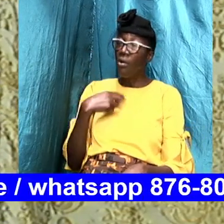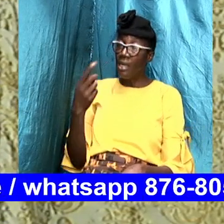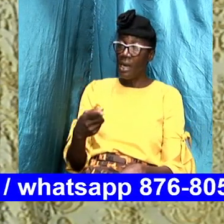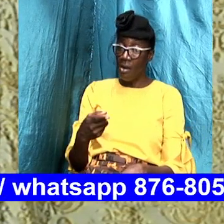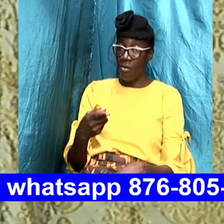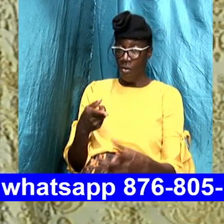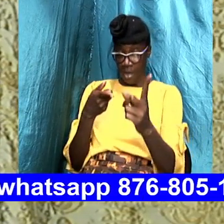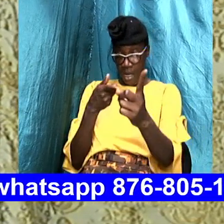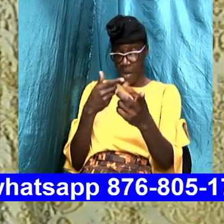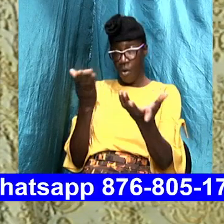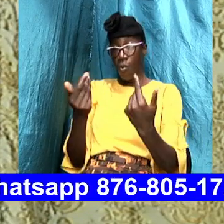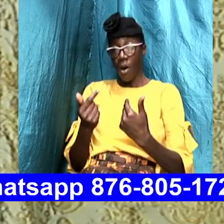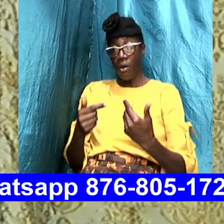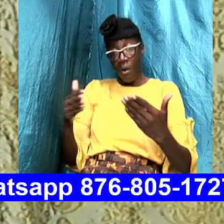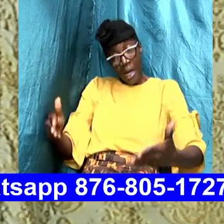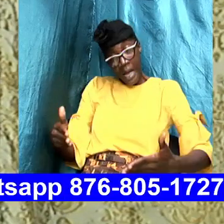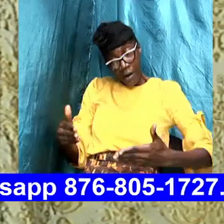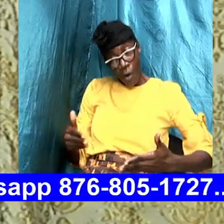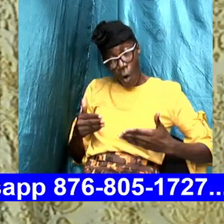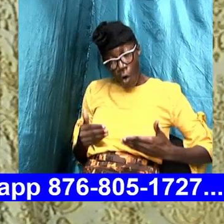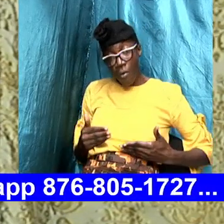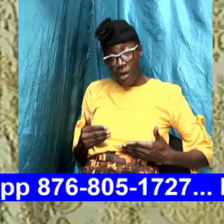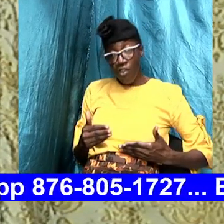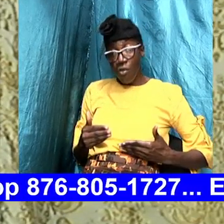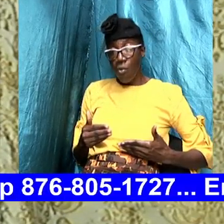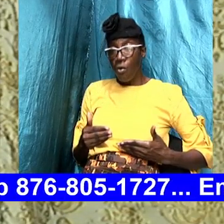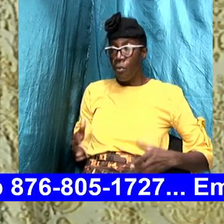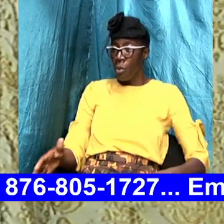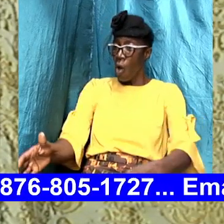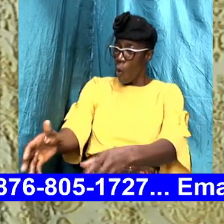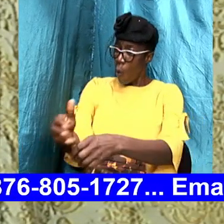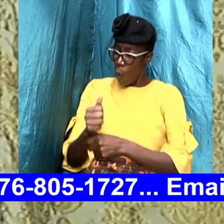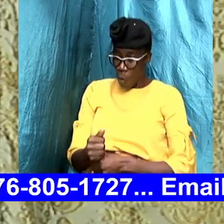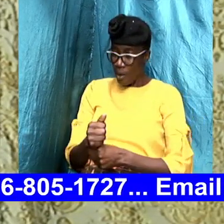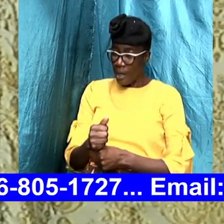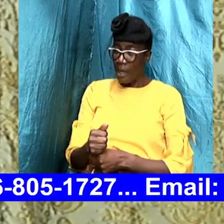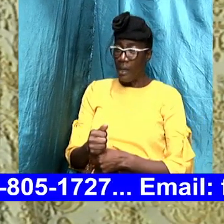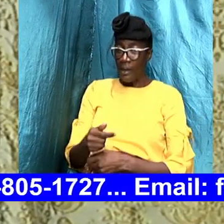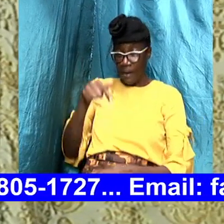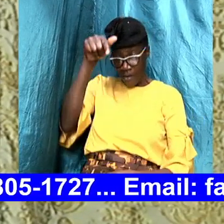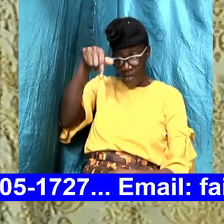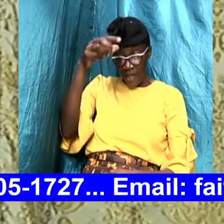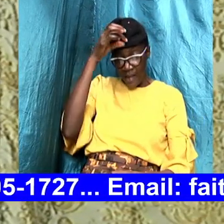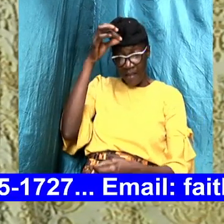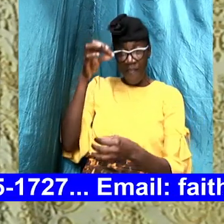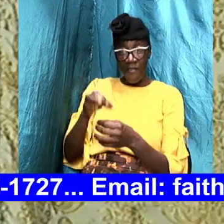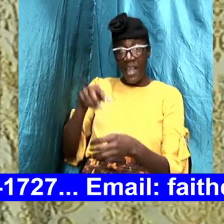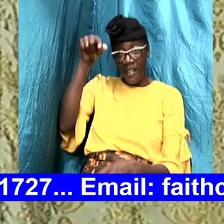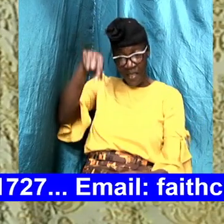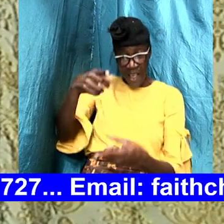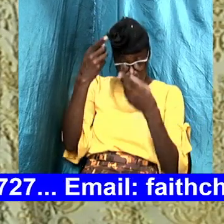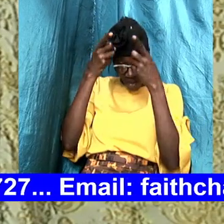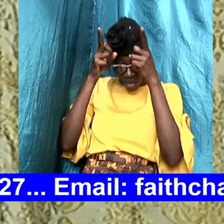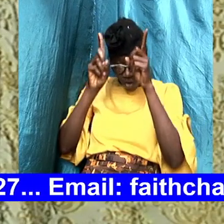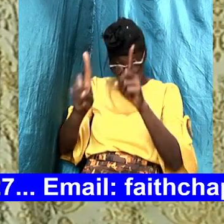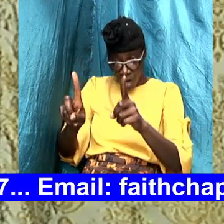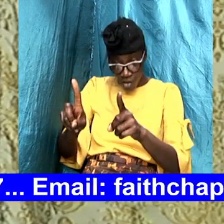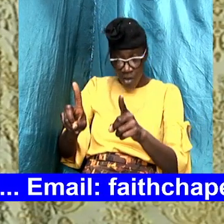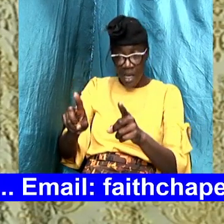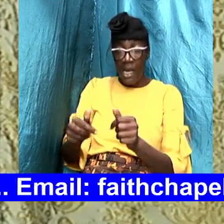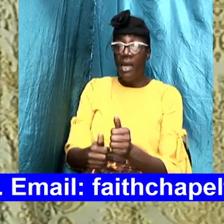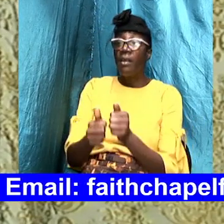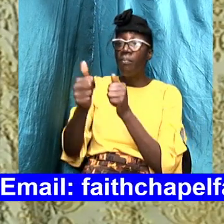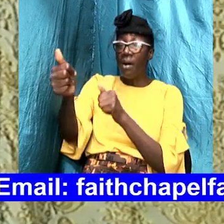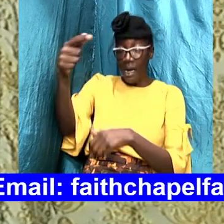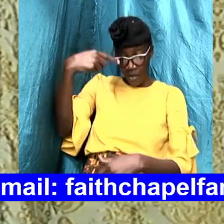encourage us tonight that we need to contend for the faith this faith this doctrine that was passed